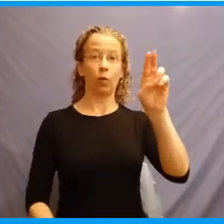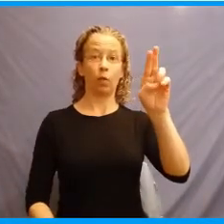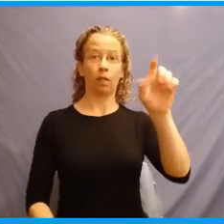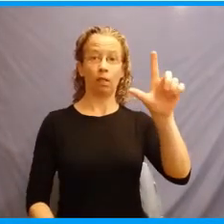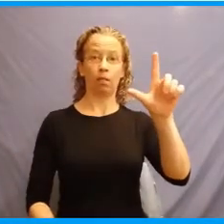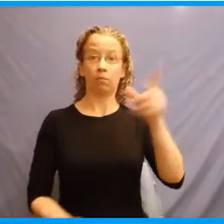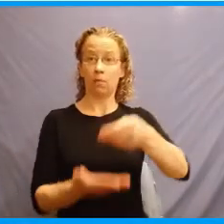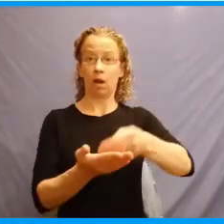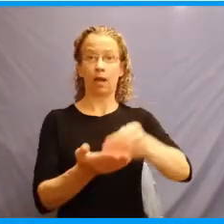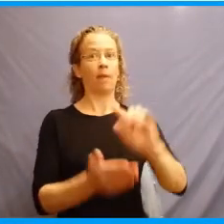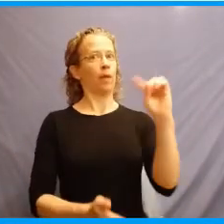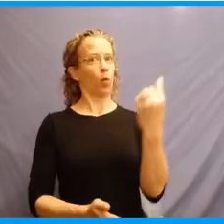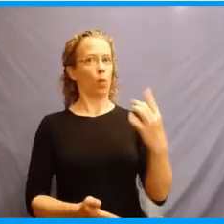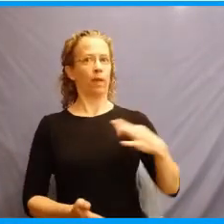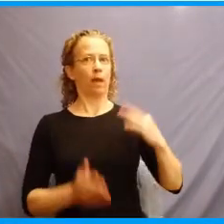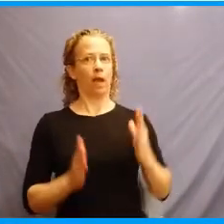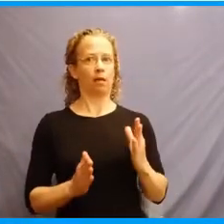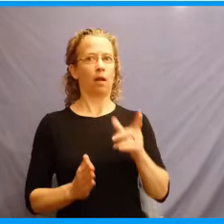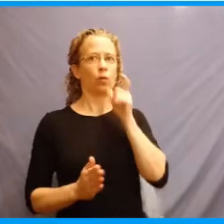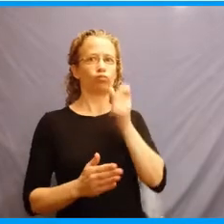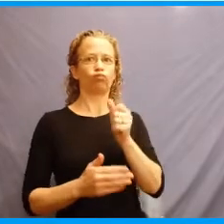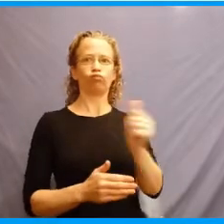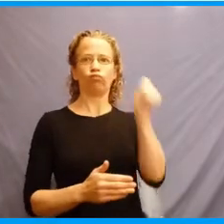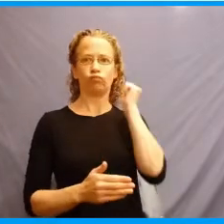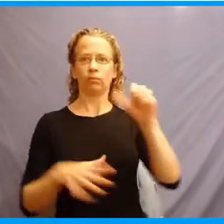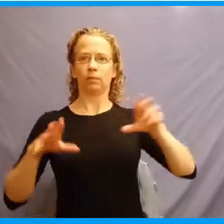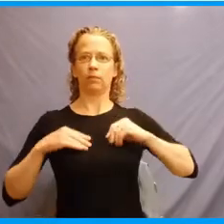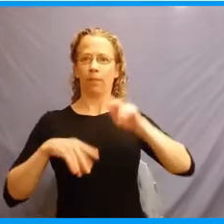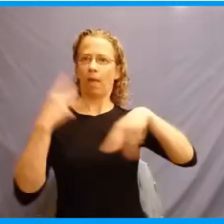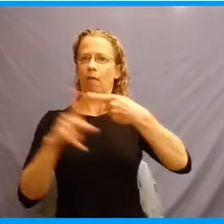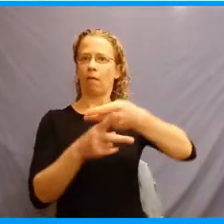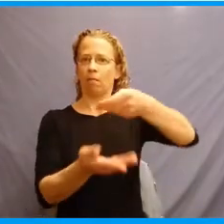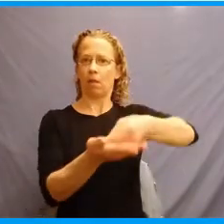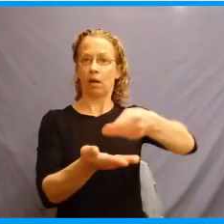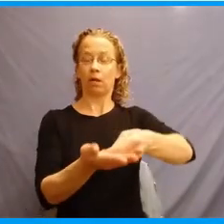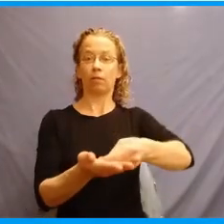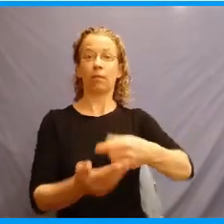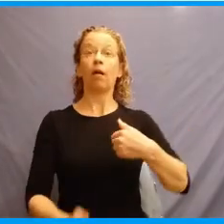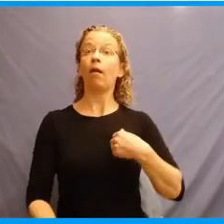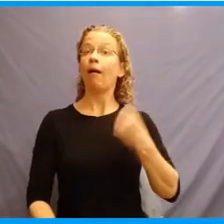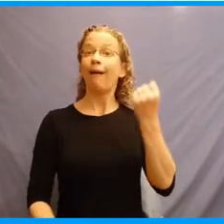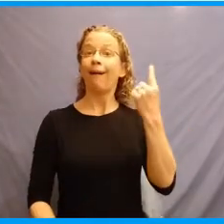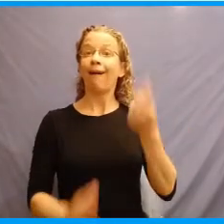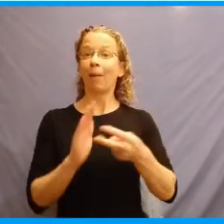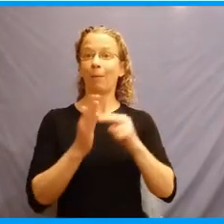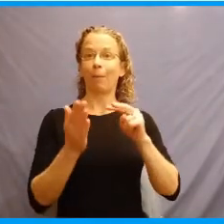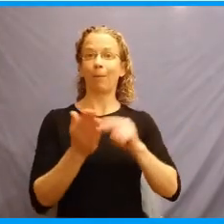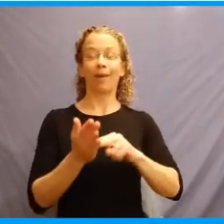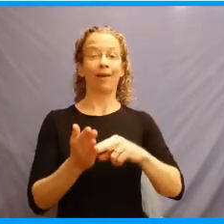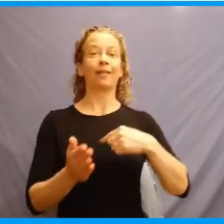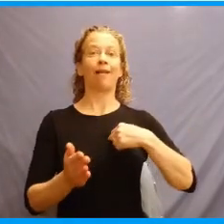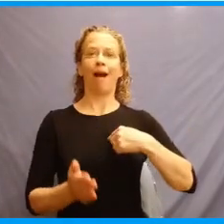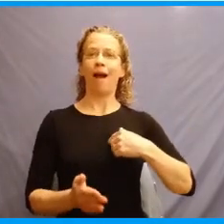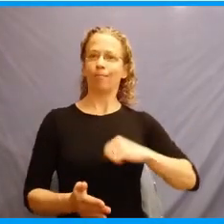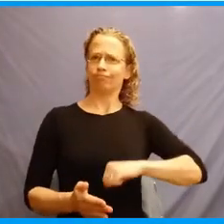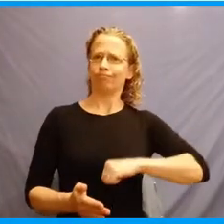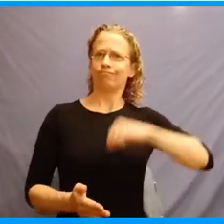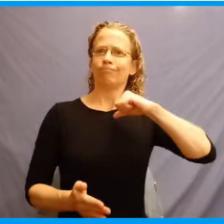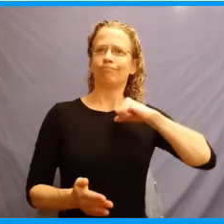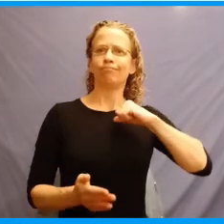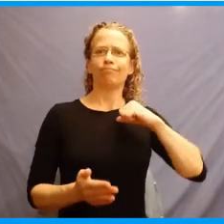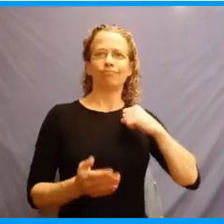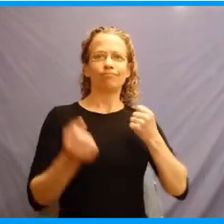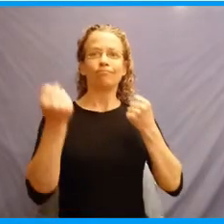candidate that refuses that money. That's why I'm so proud, so proud that I've been endorsed by the Sierra